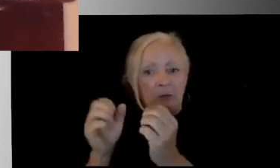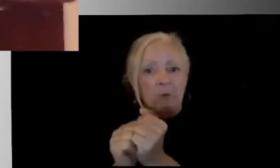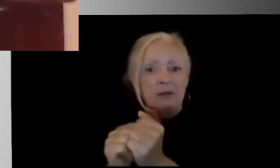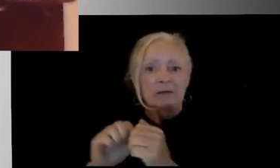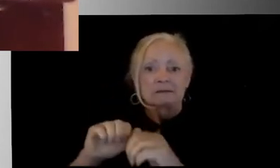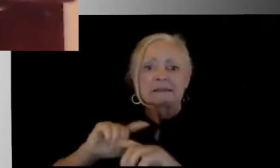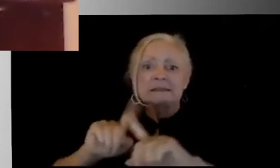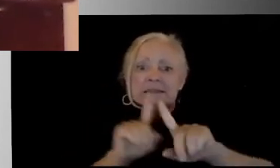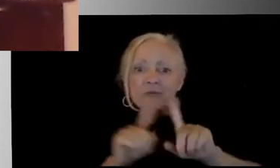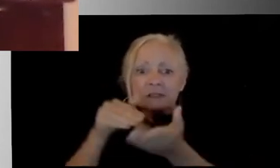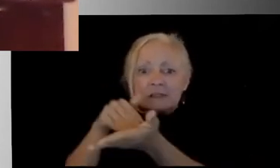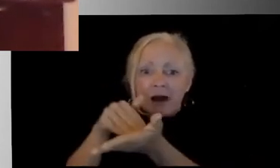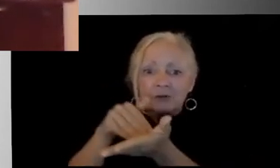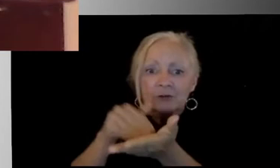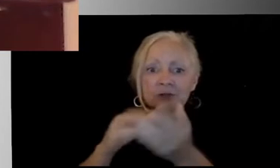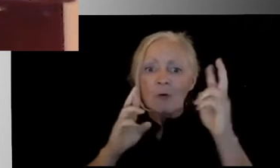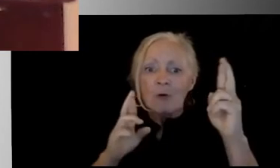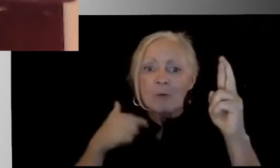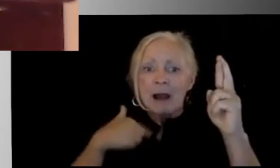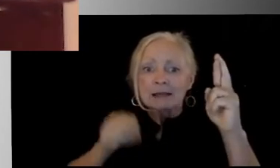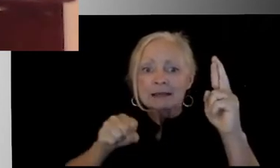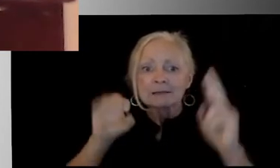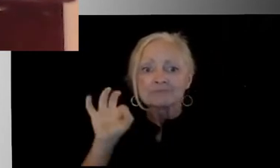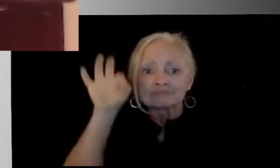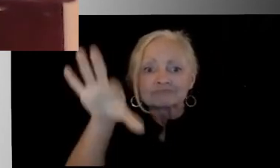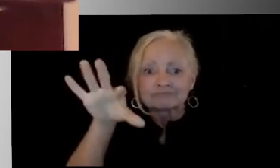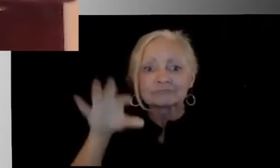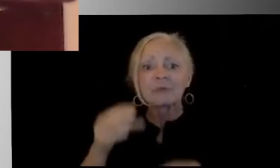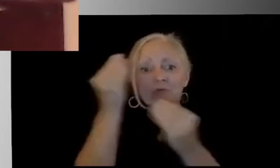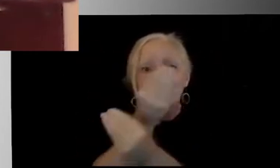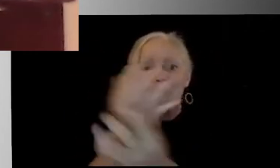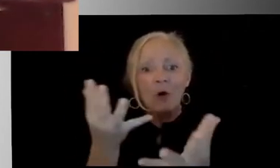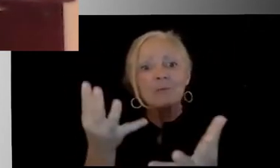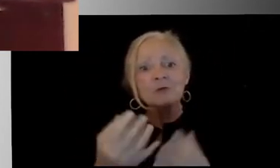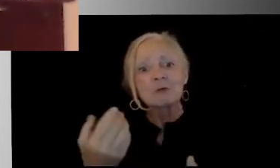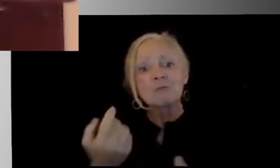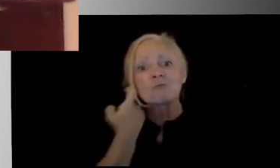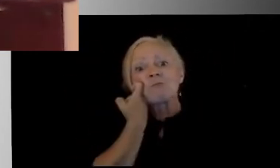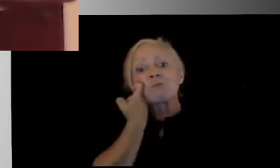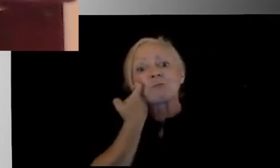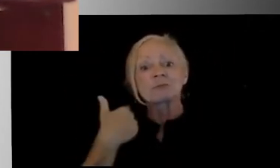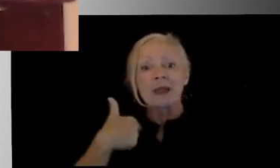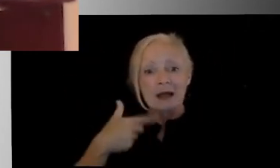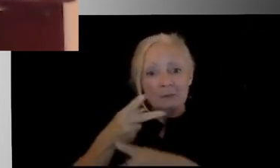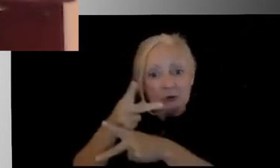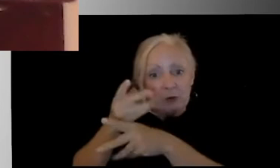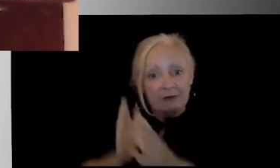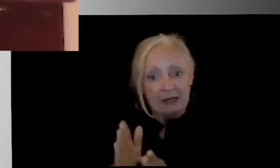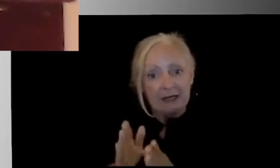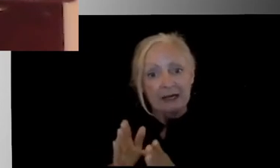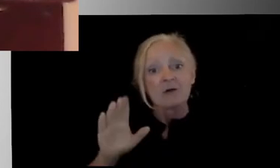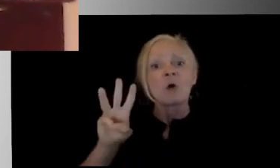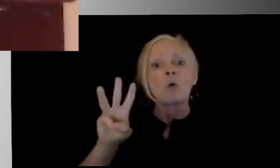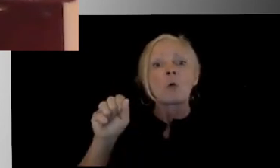professionals, and so hopefully I can add the latest and greatest to our conversation tonight. I am Jeff Butts. I'm the Superintendent of the Metropolitan School District